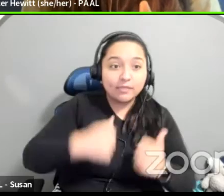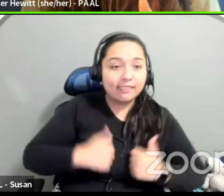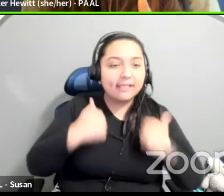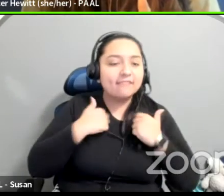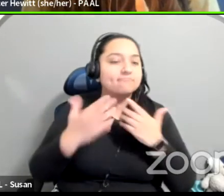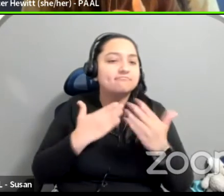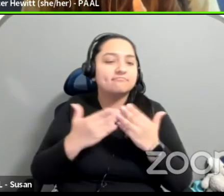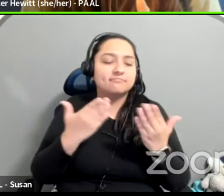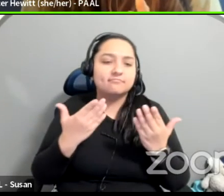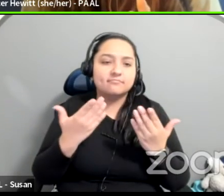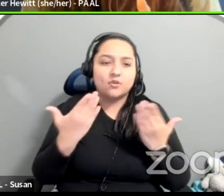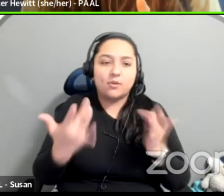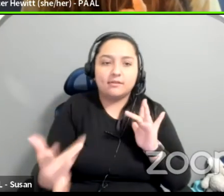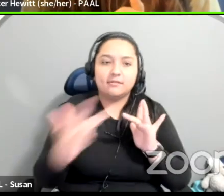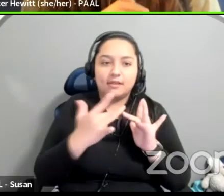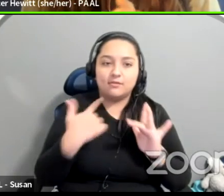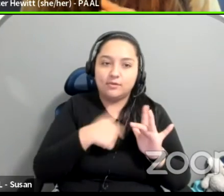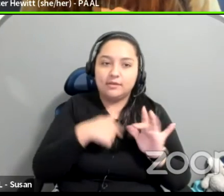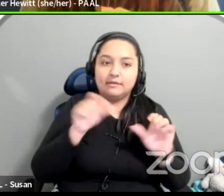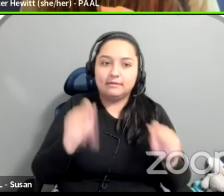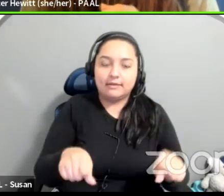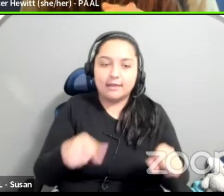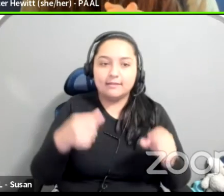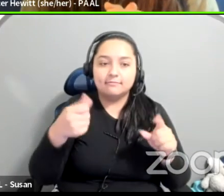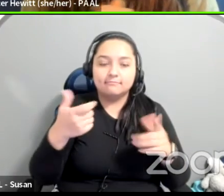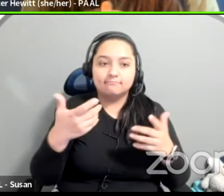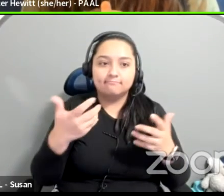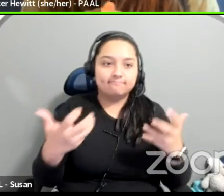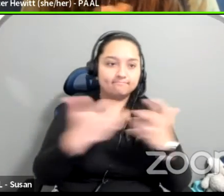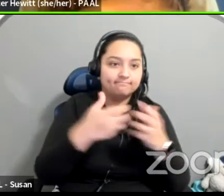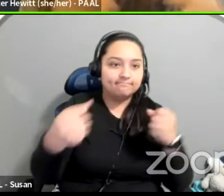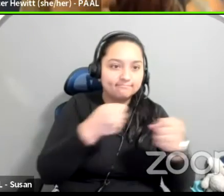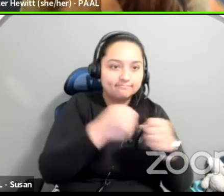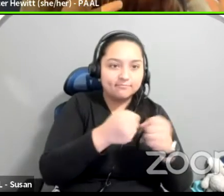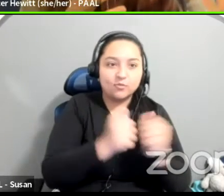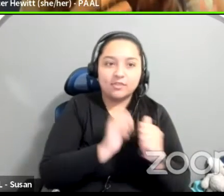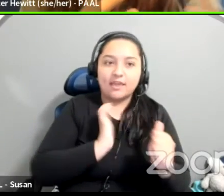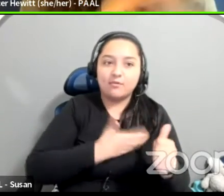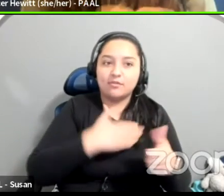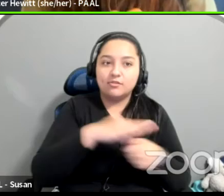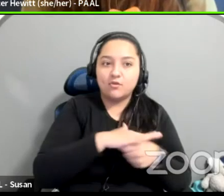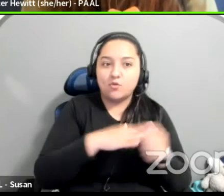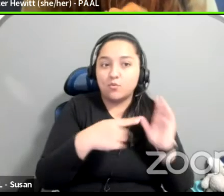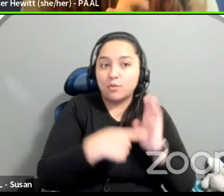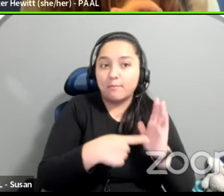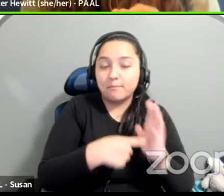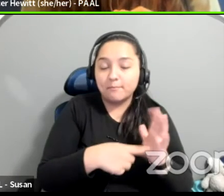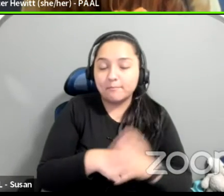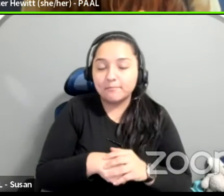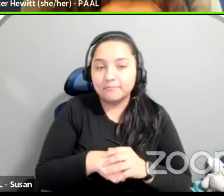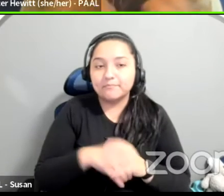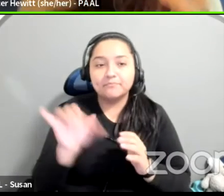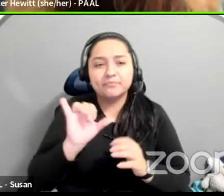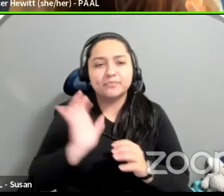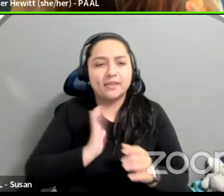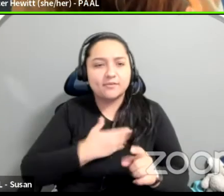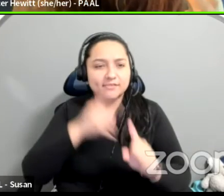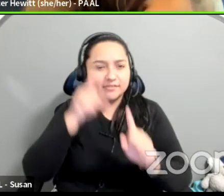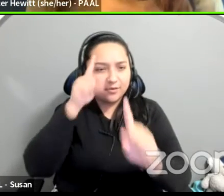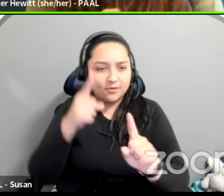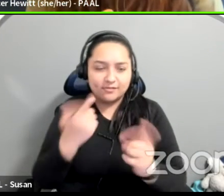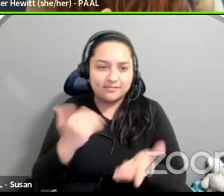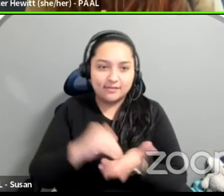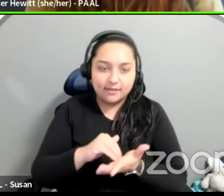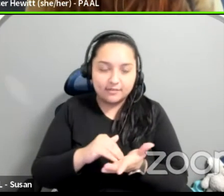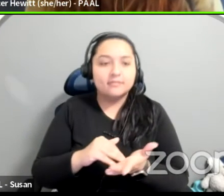rep or your closest rep. And our goal is this year to create accountability, just like Roberta's talking about. Once we start applying these